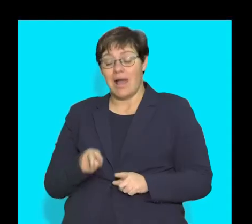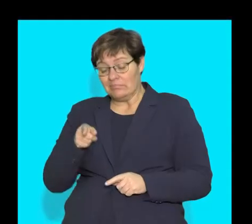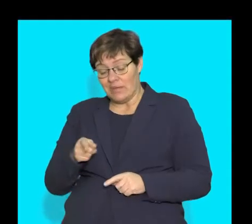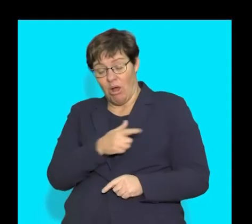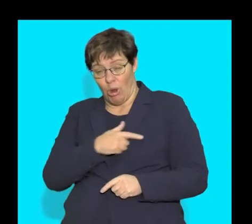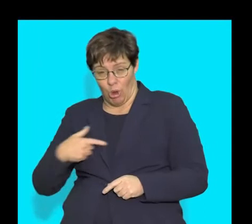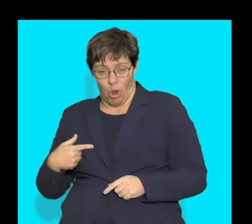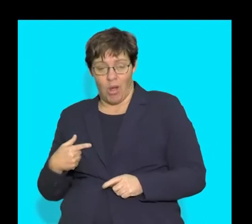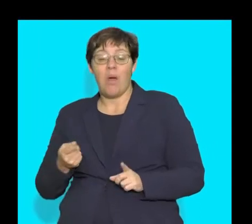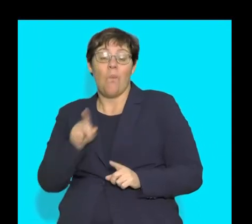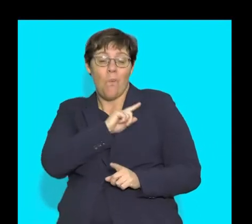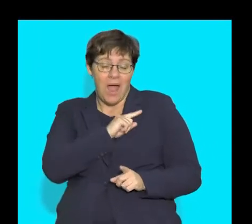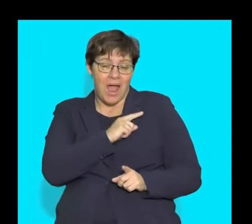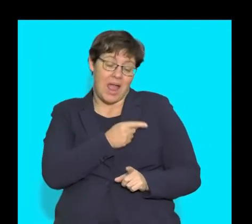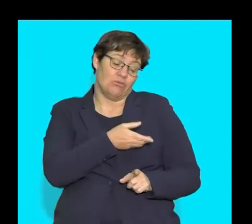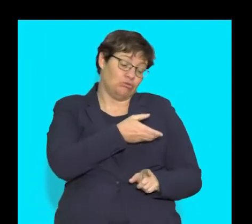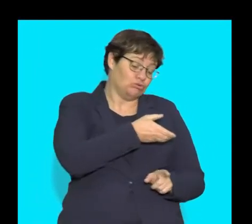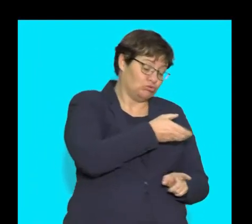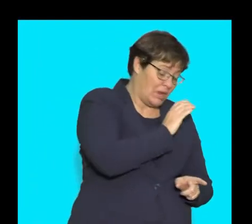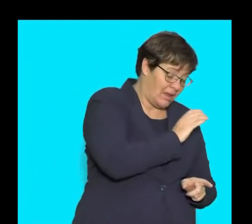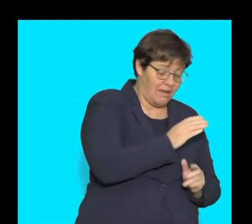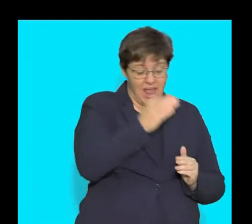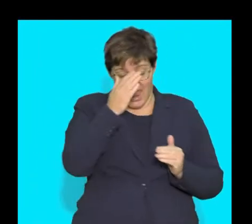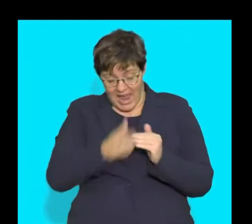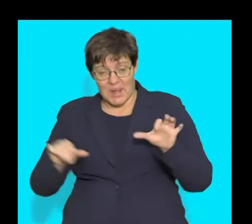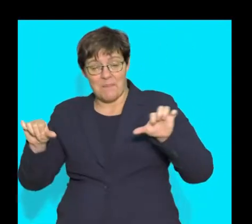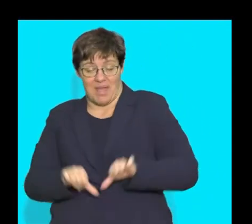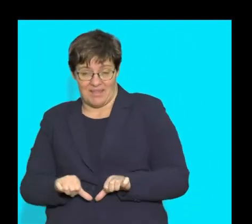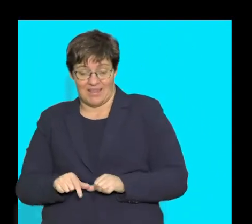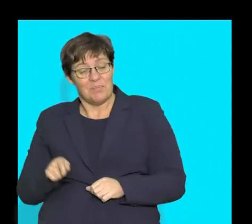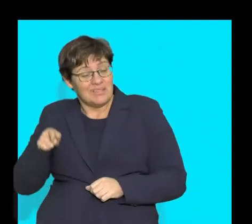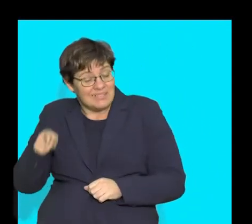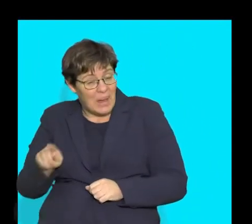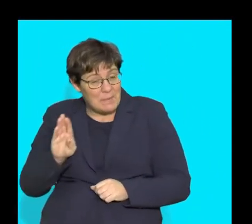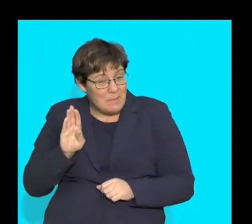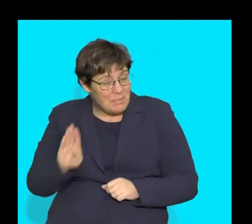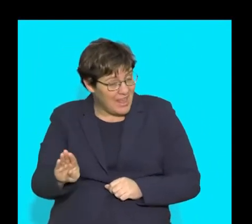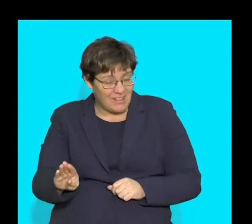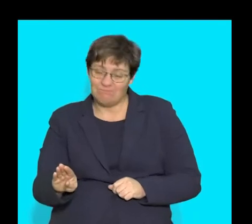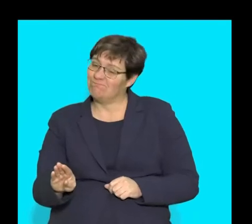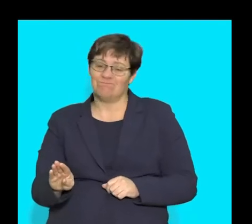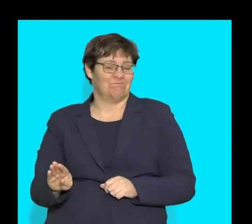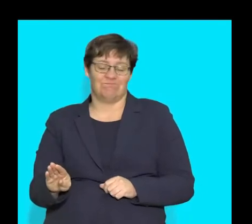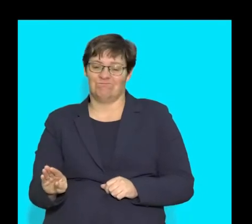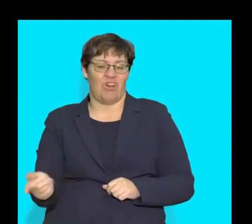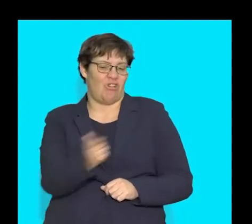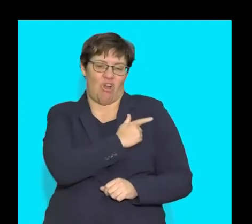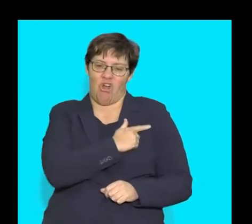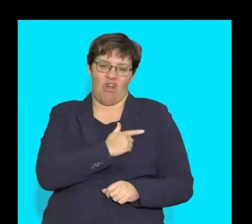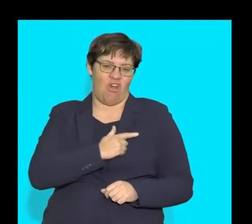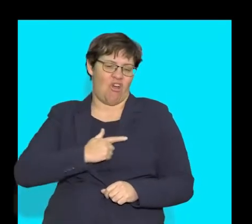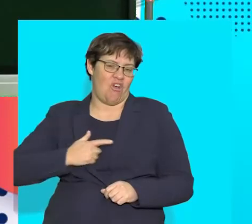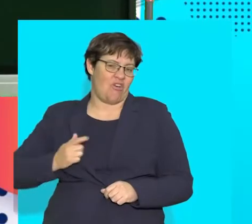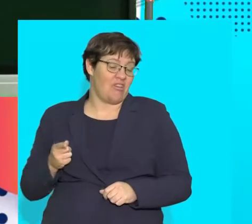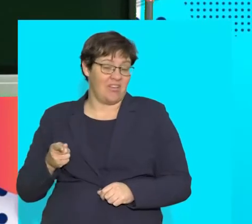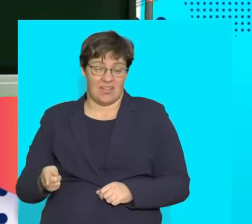or at the time when they consumed the sugar. However, the individual that is diabetic took much longer,